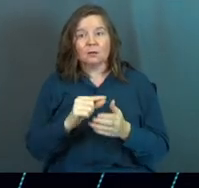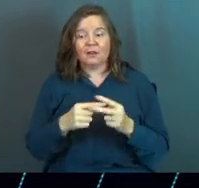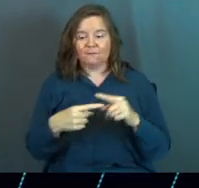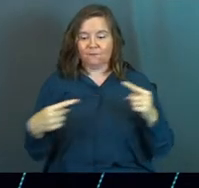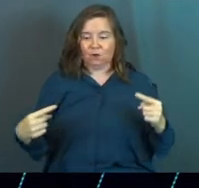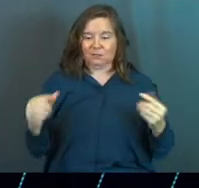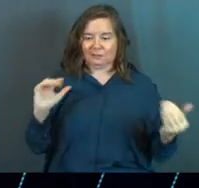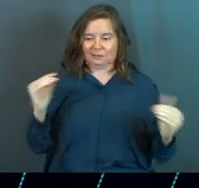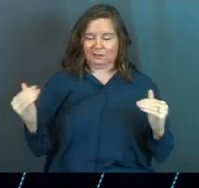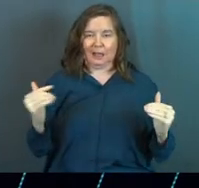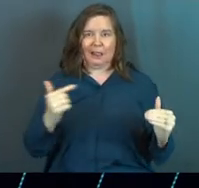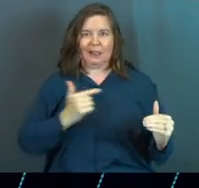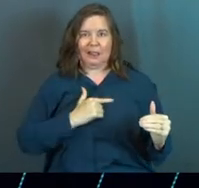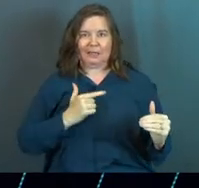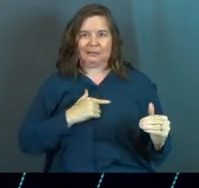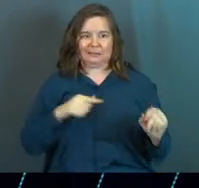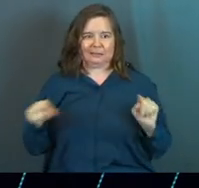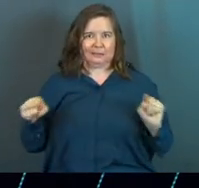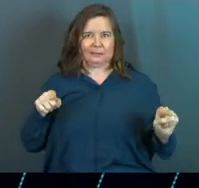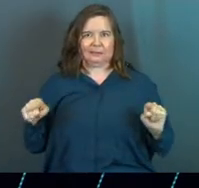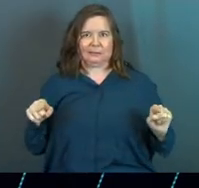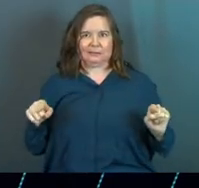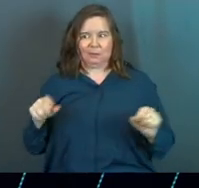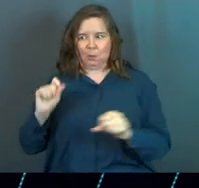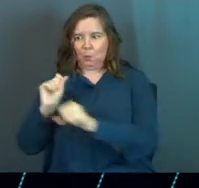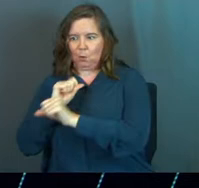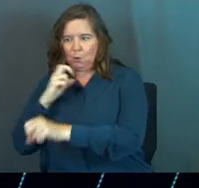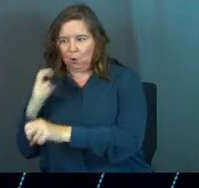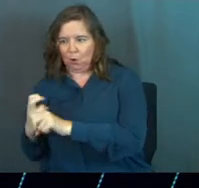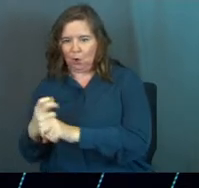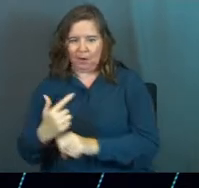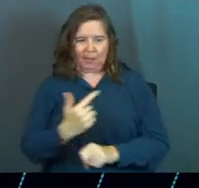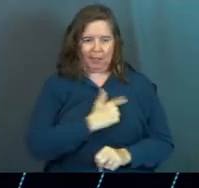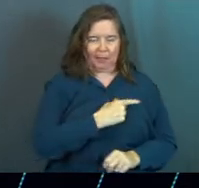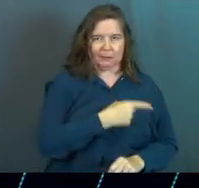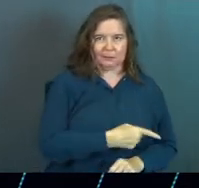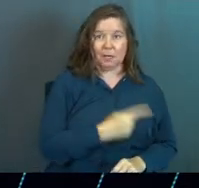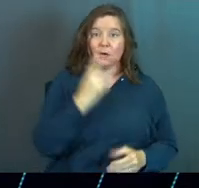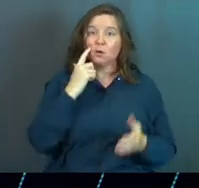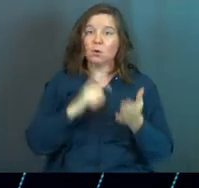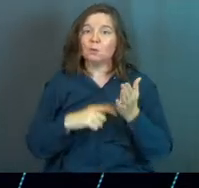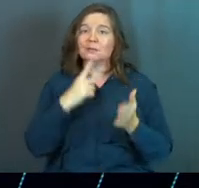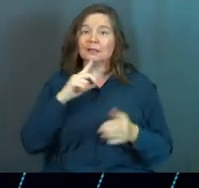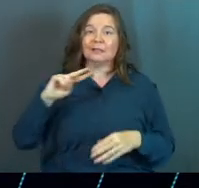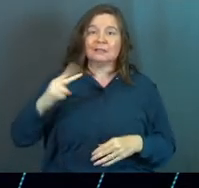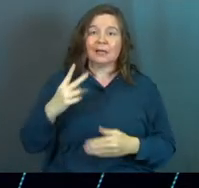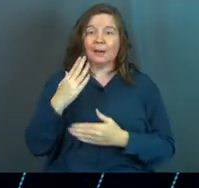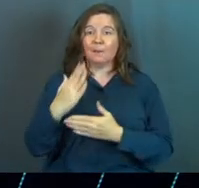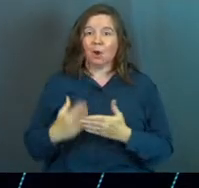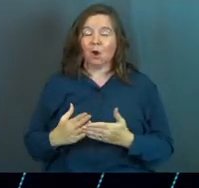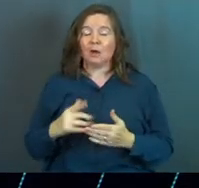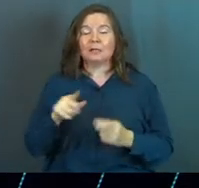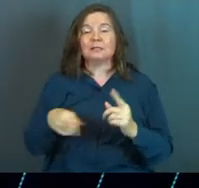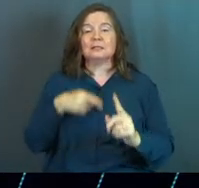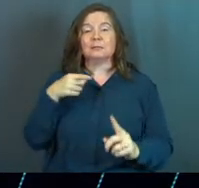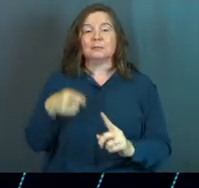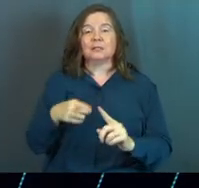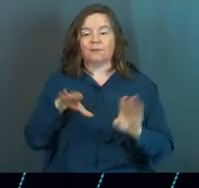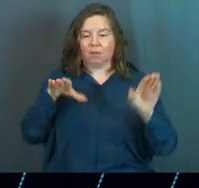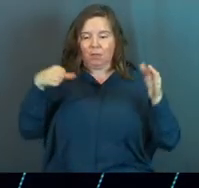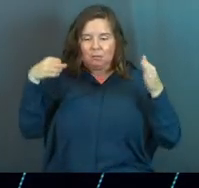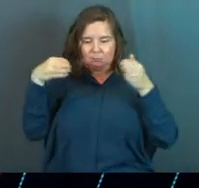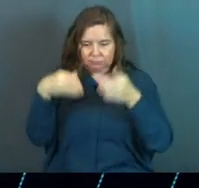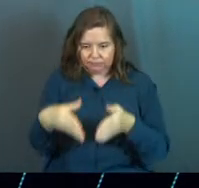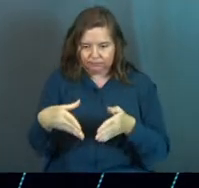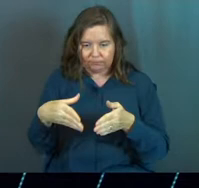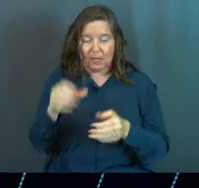laziness. He's right in here on work, isn't he? And notice what he says in this second part here. He specifically hones